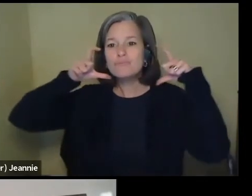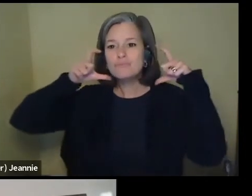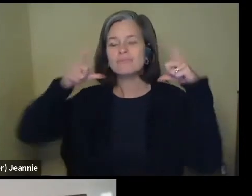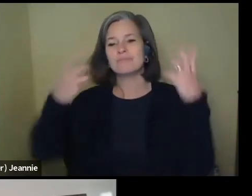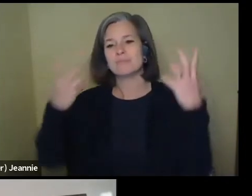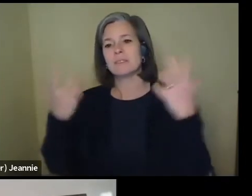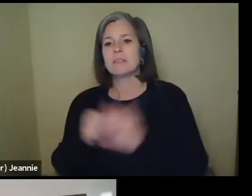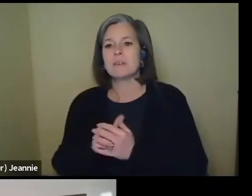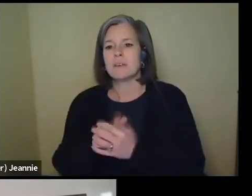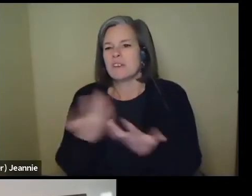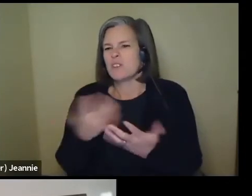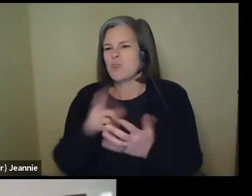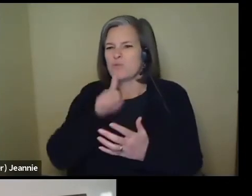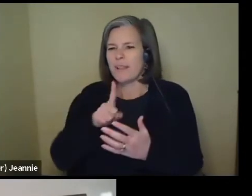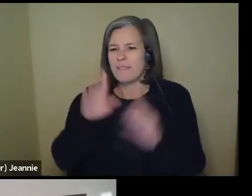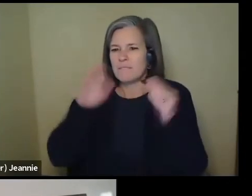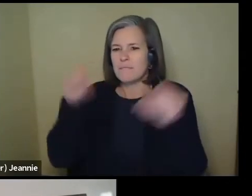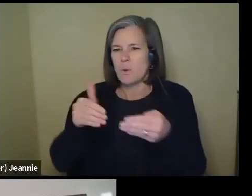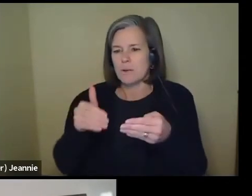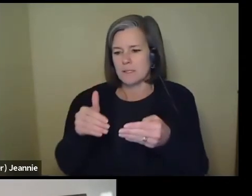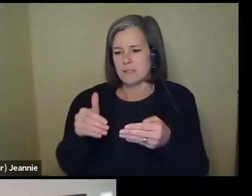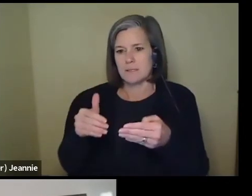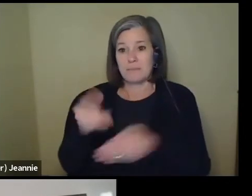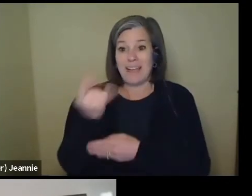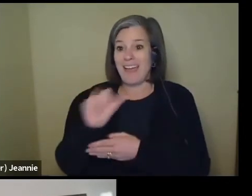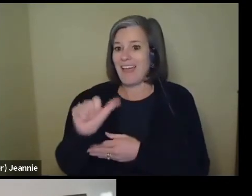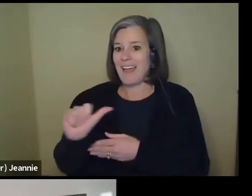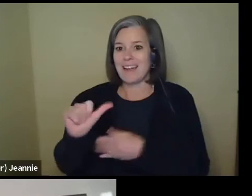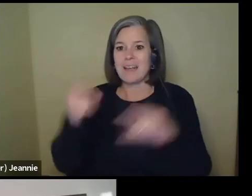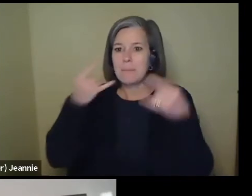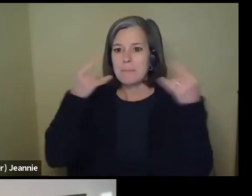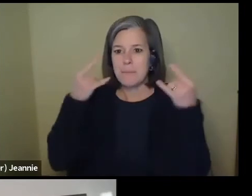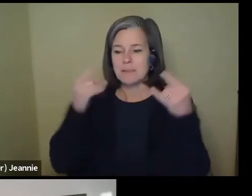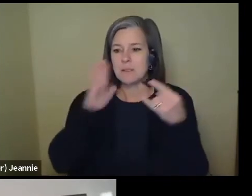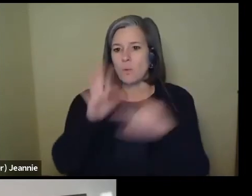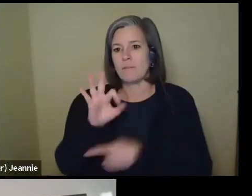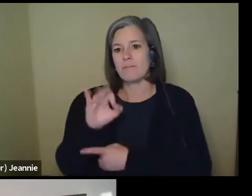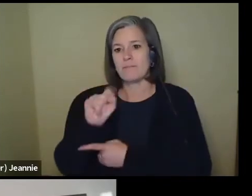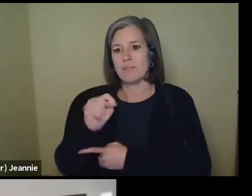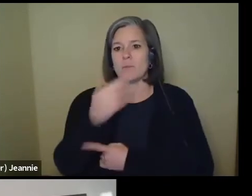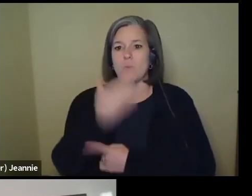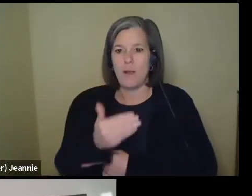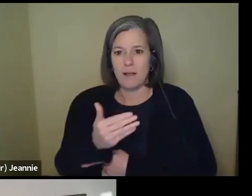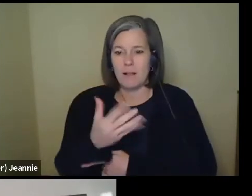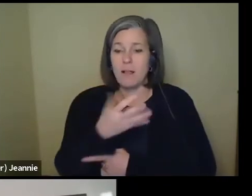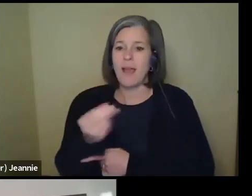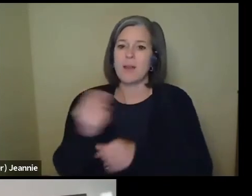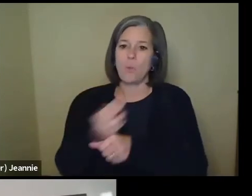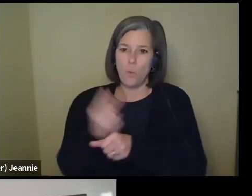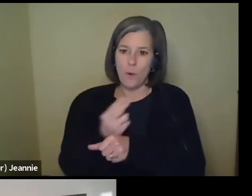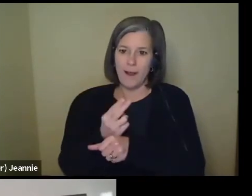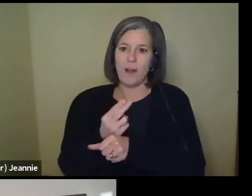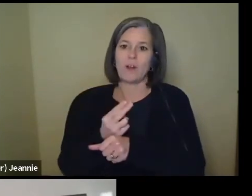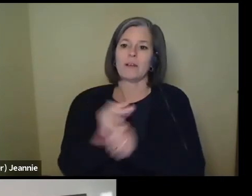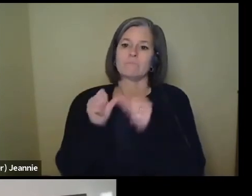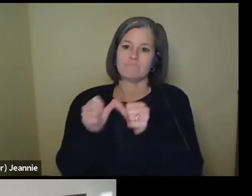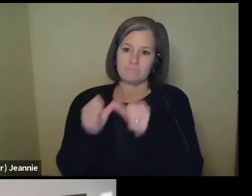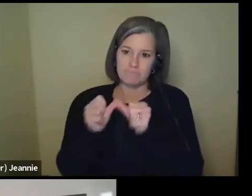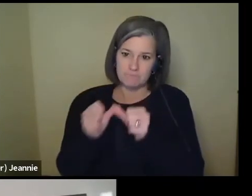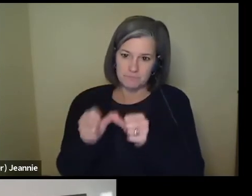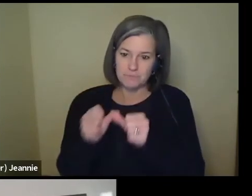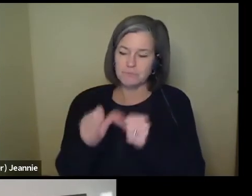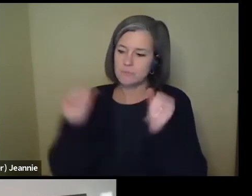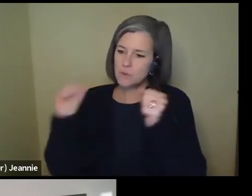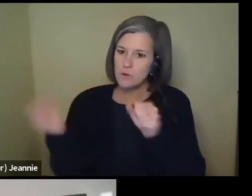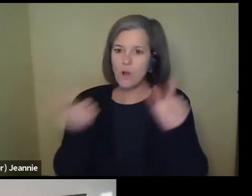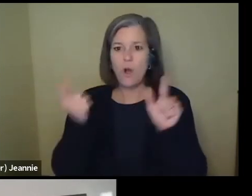you really just want to focus on a mask that fits you well and wear it consistently in all situations where you're near